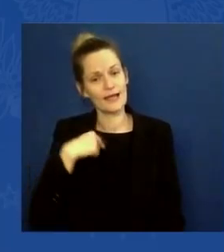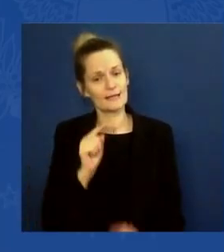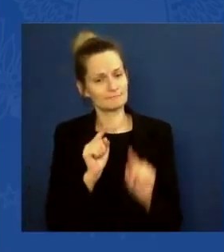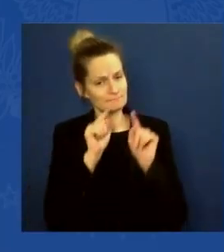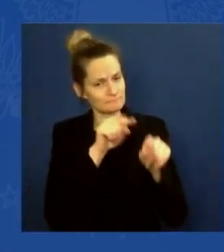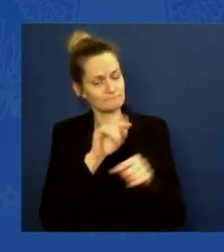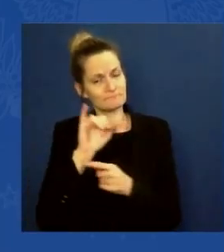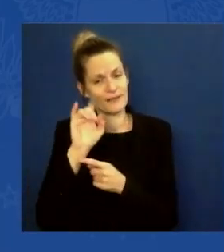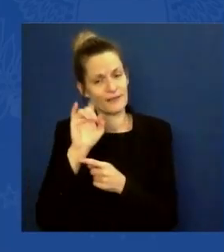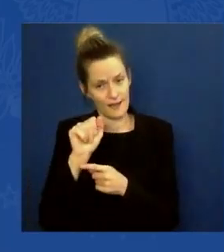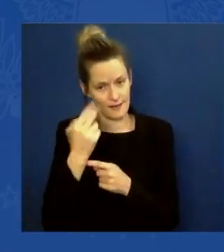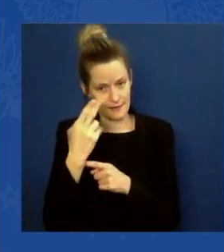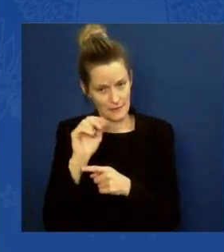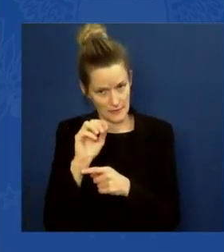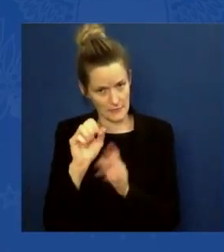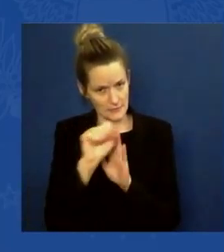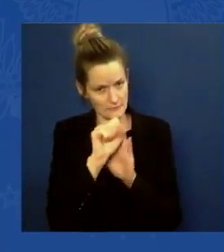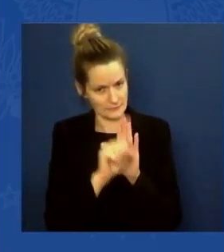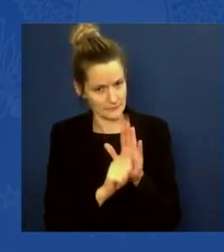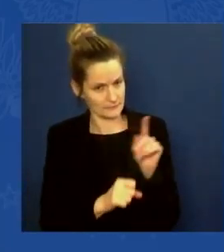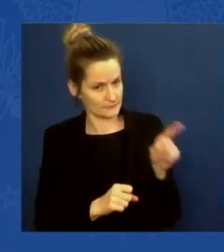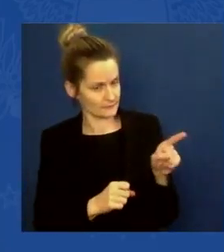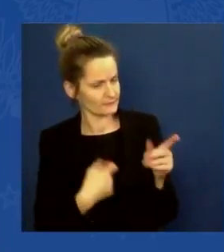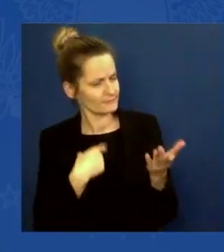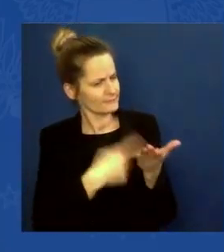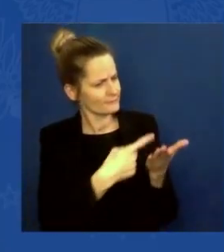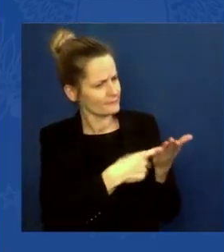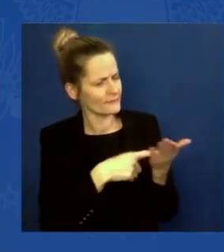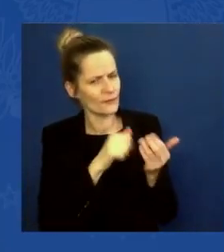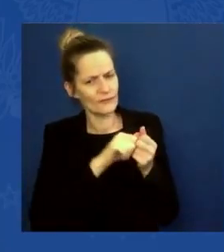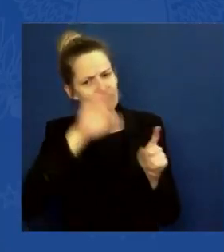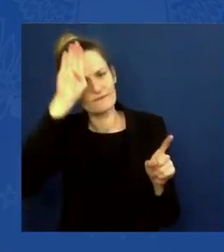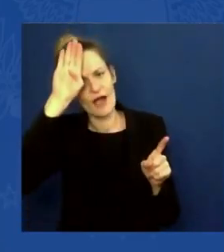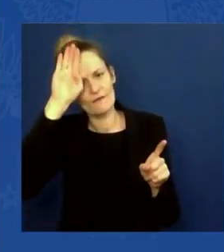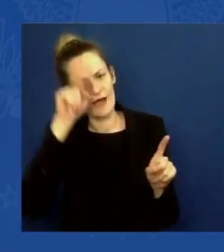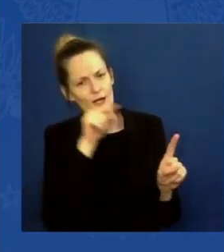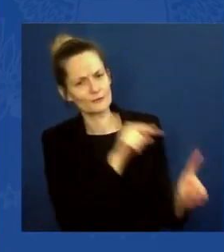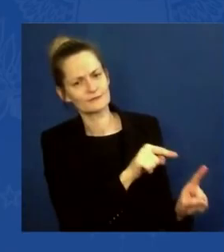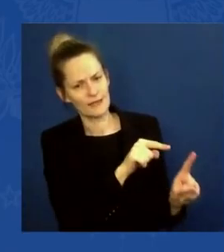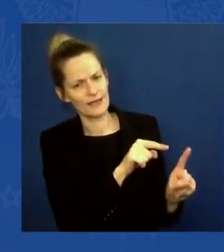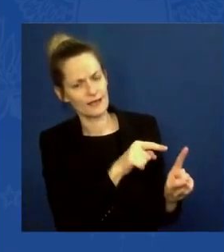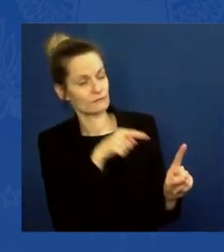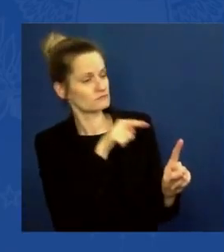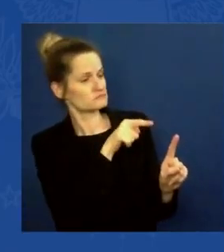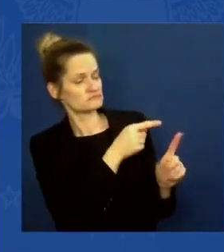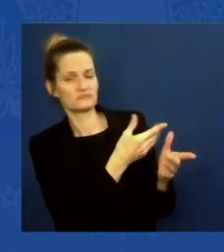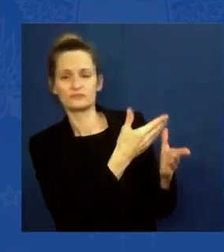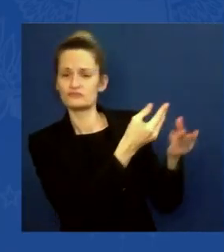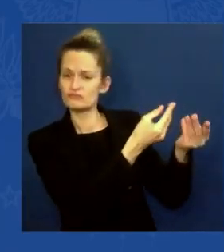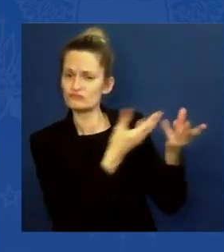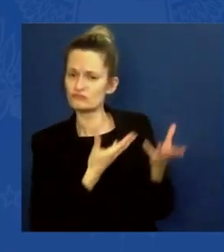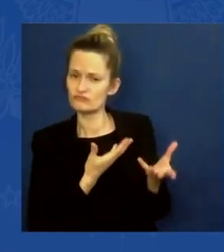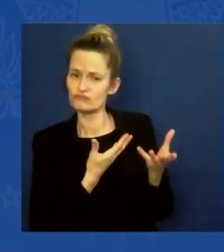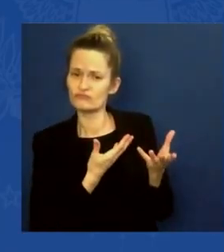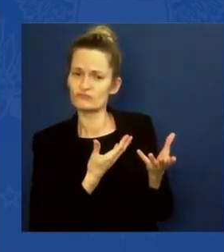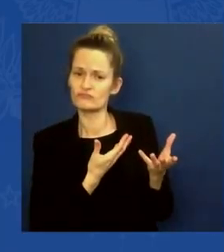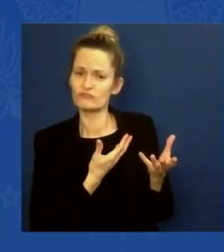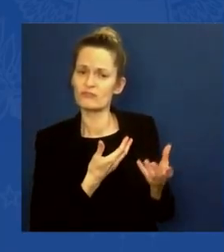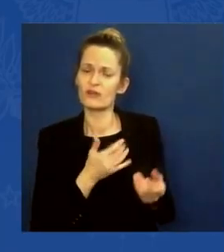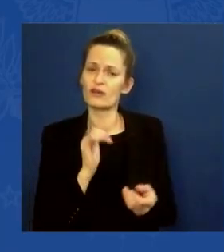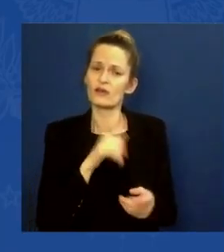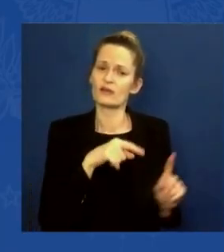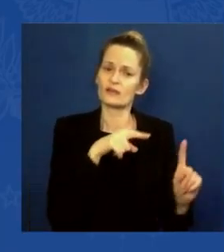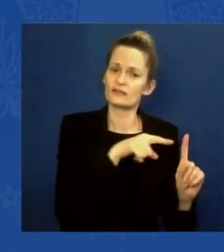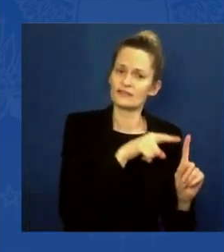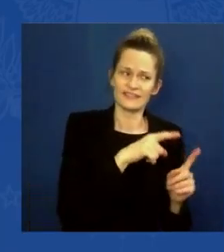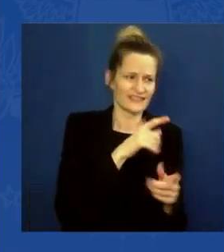to wildfires. They told me that the climate, the civilian climate corps would make an enormous difference by cleaning away combustible under,